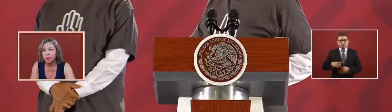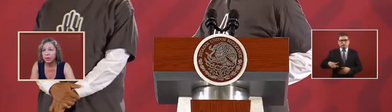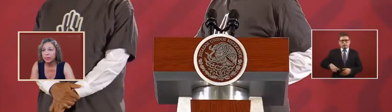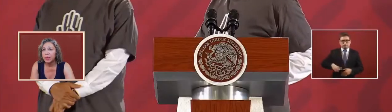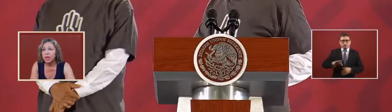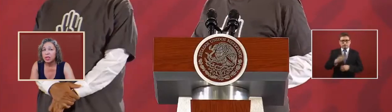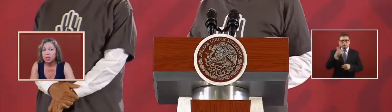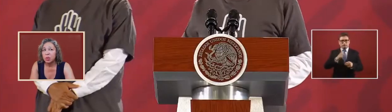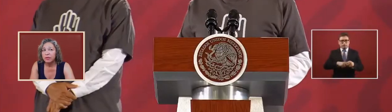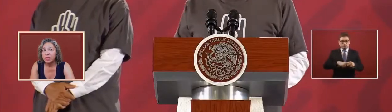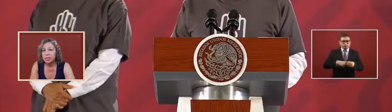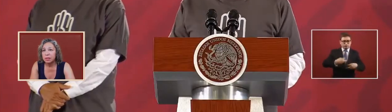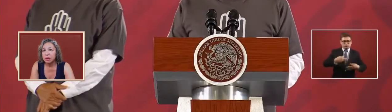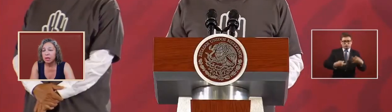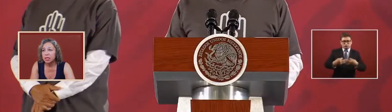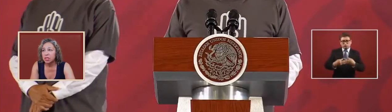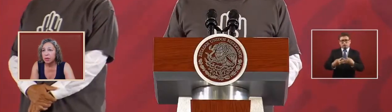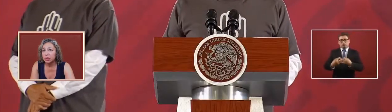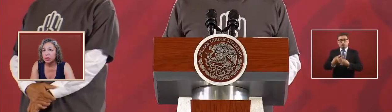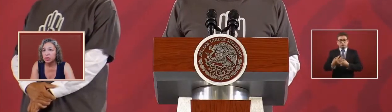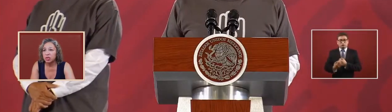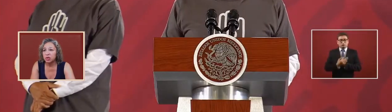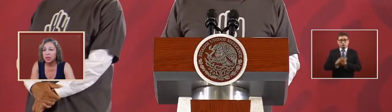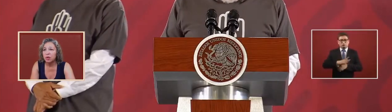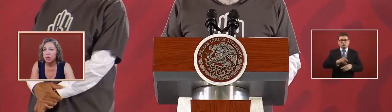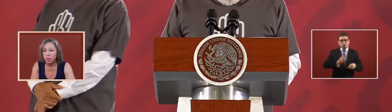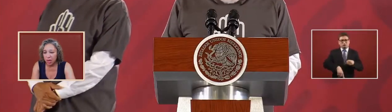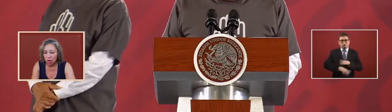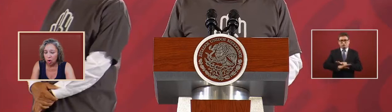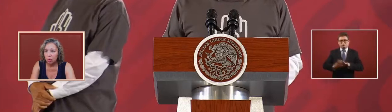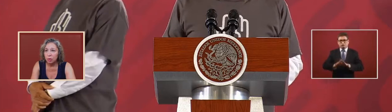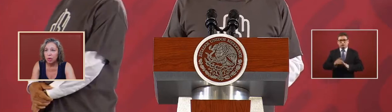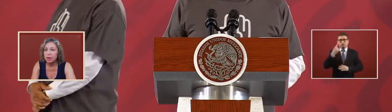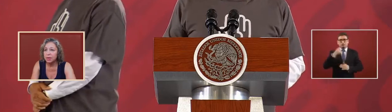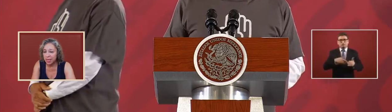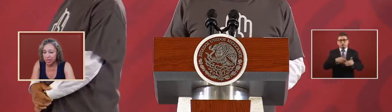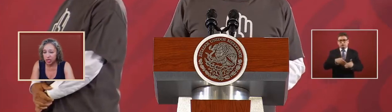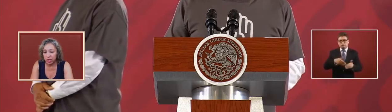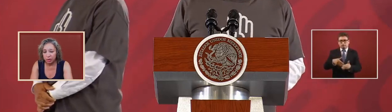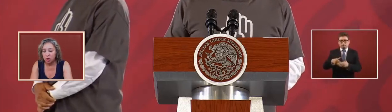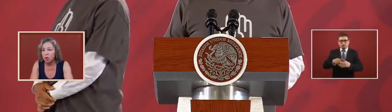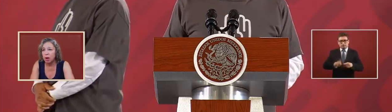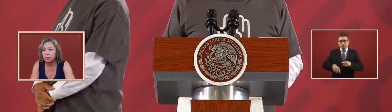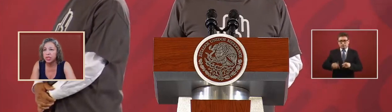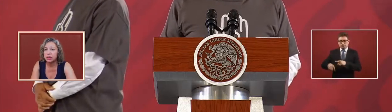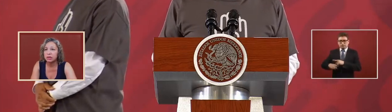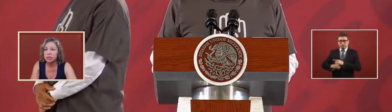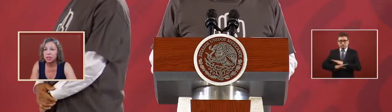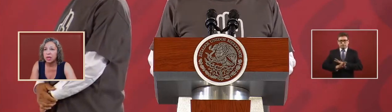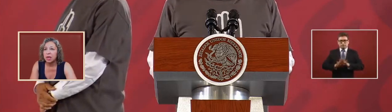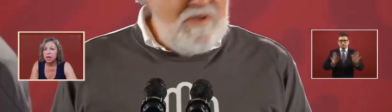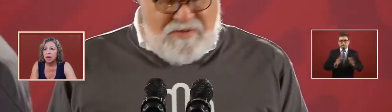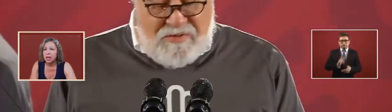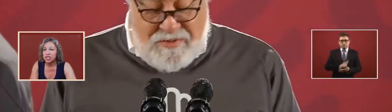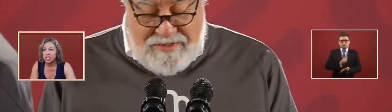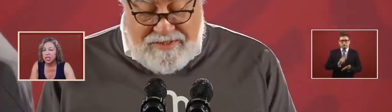young people so we've just stopped those so that there would be no limitation no obstacles